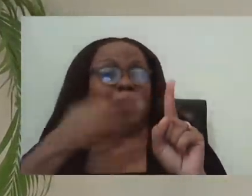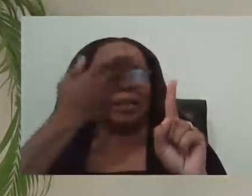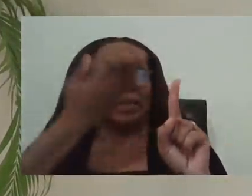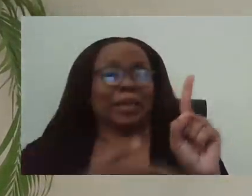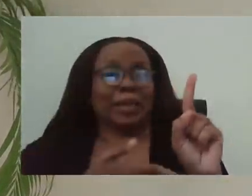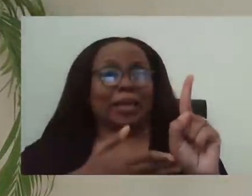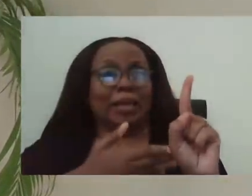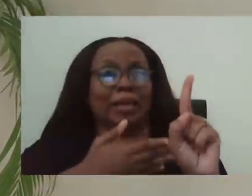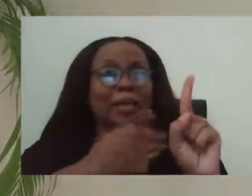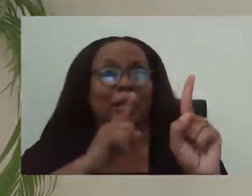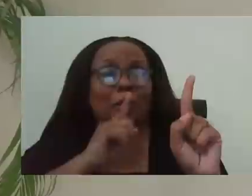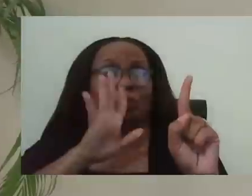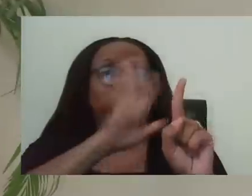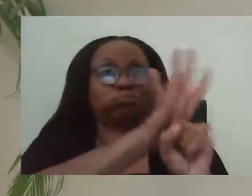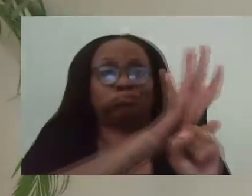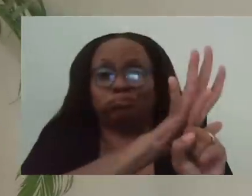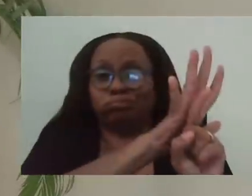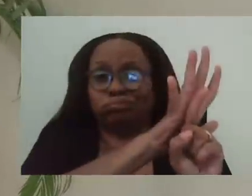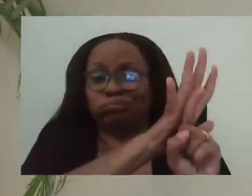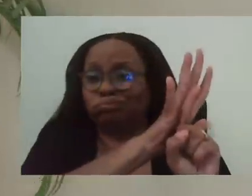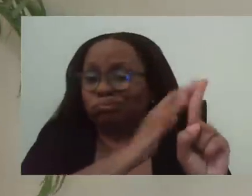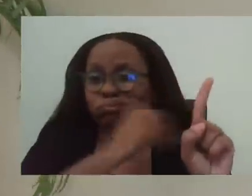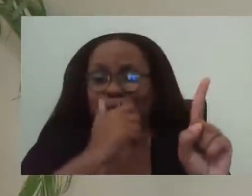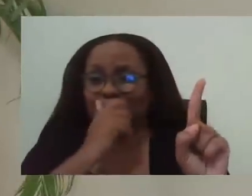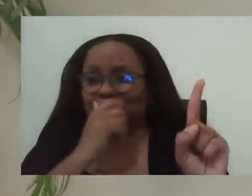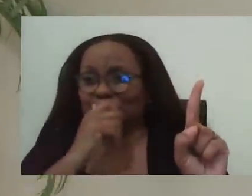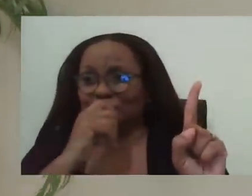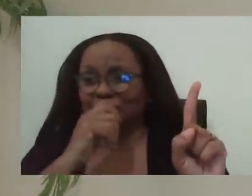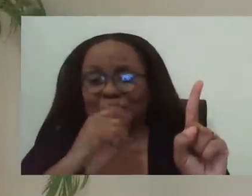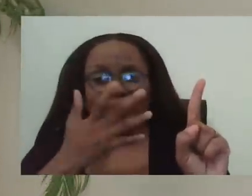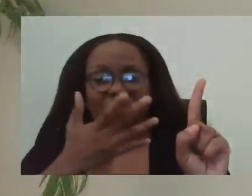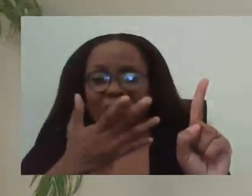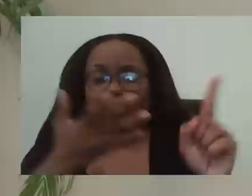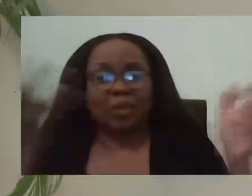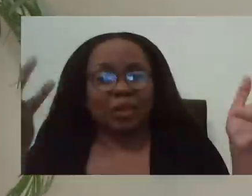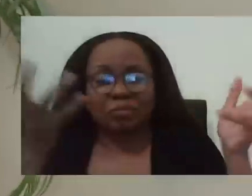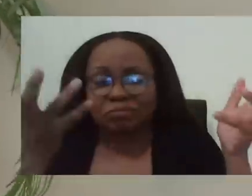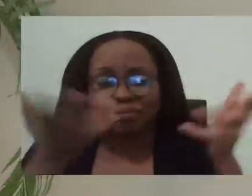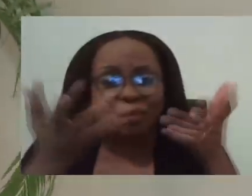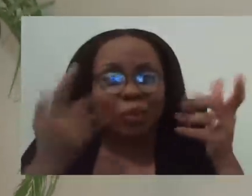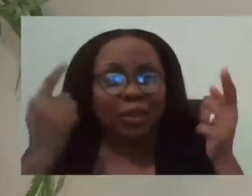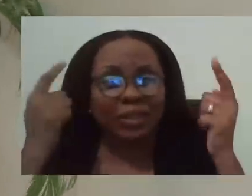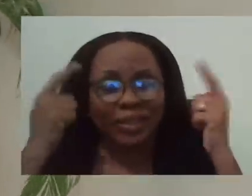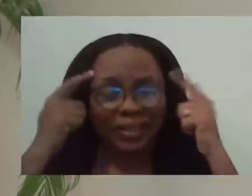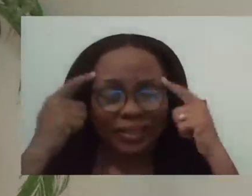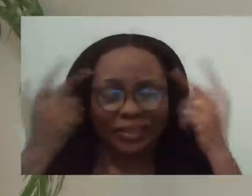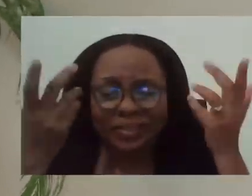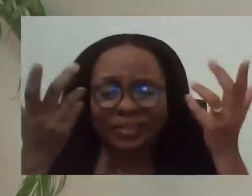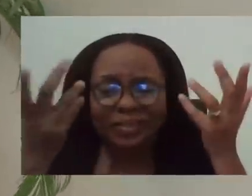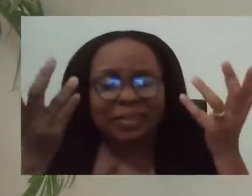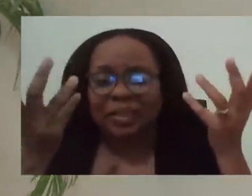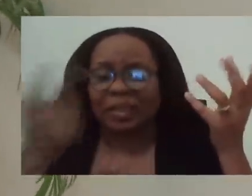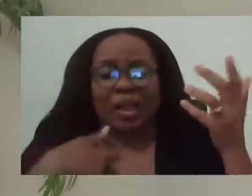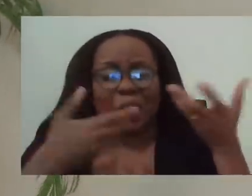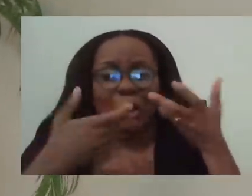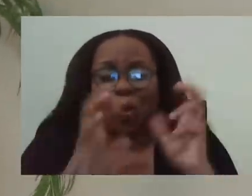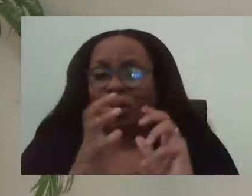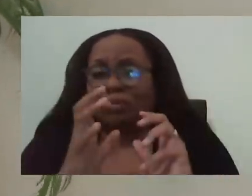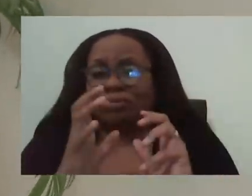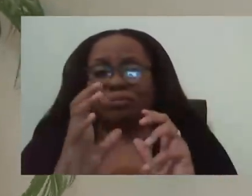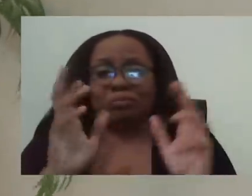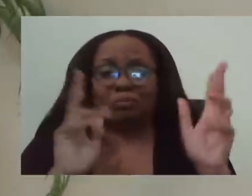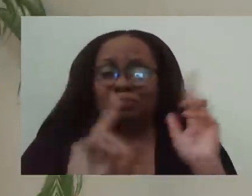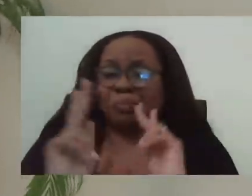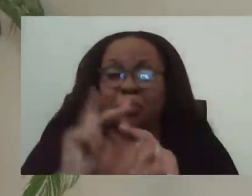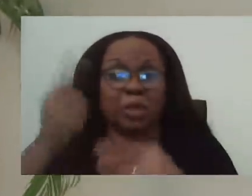And, and so we have to think of it in, in, in, in basically two main ways. One in that people are not able to access